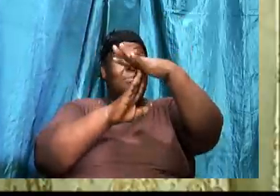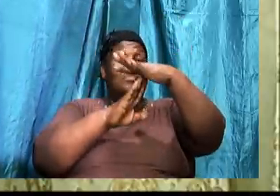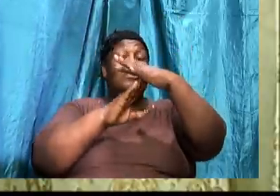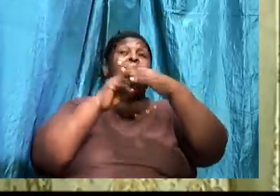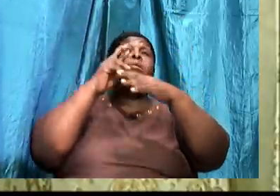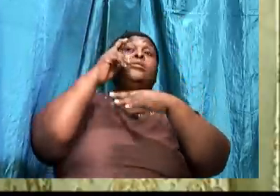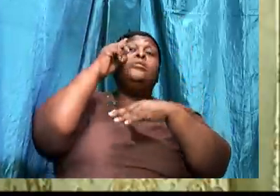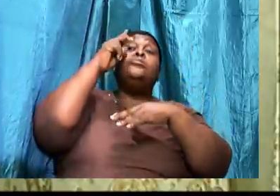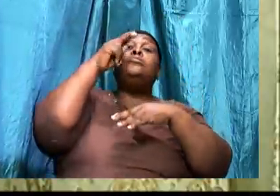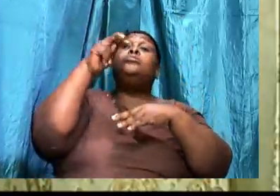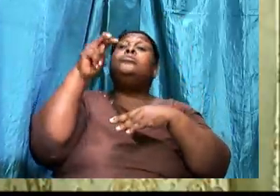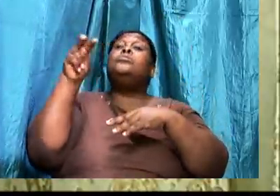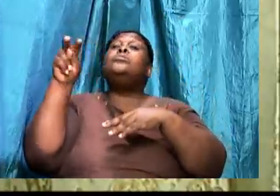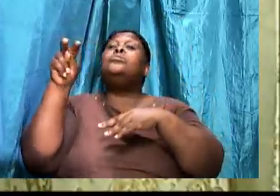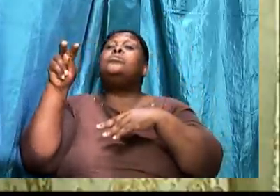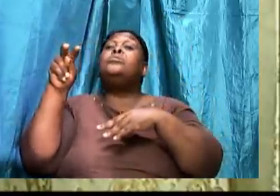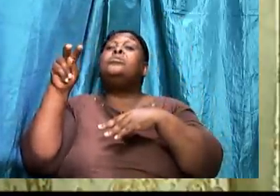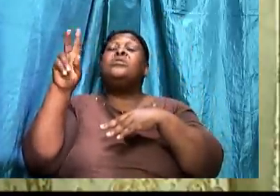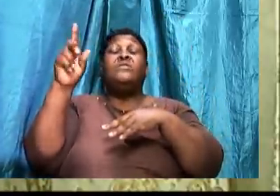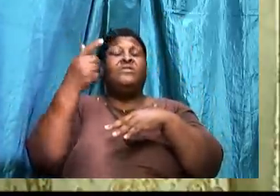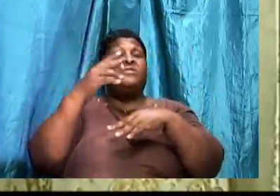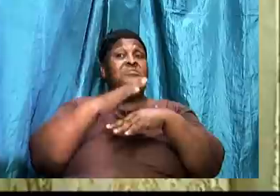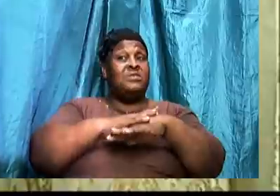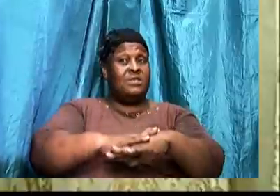First of all. Satisfied the lust of the eyes.